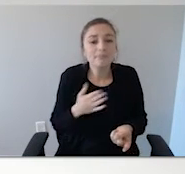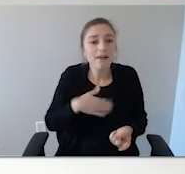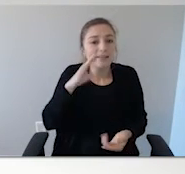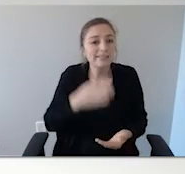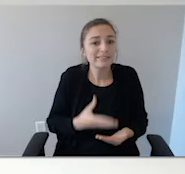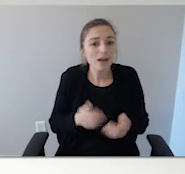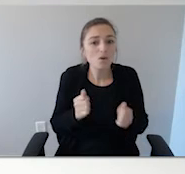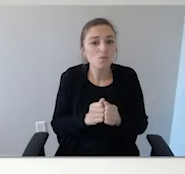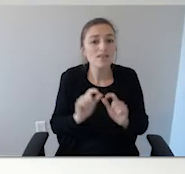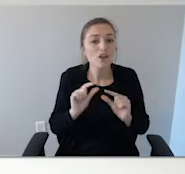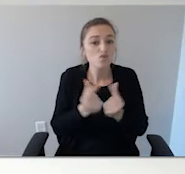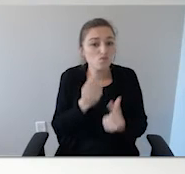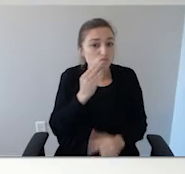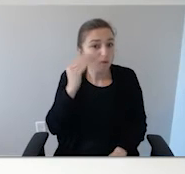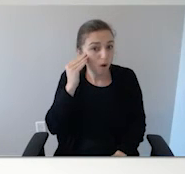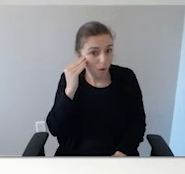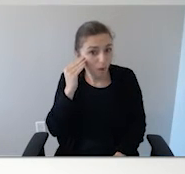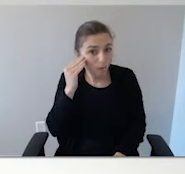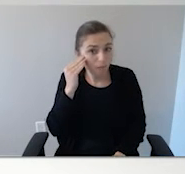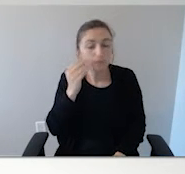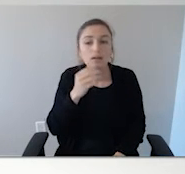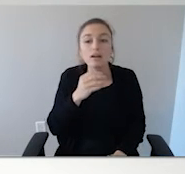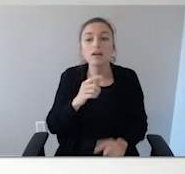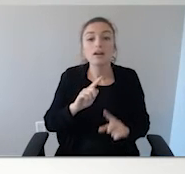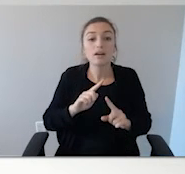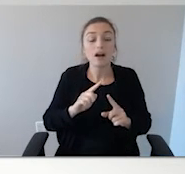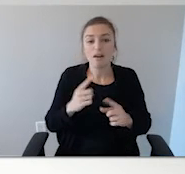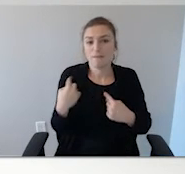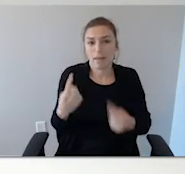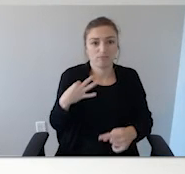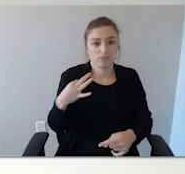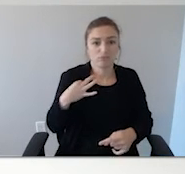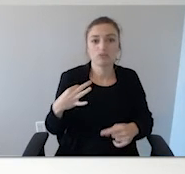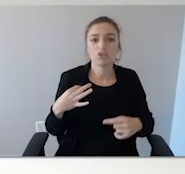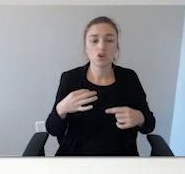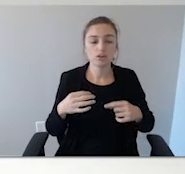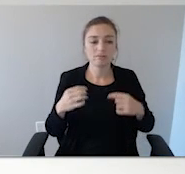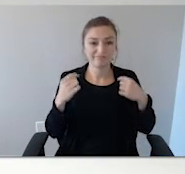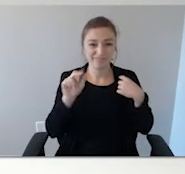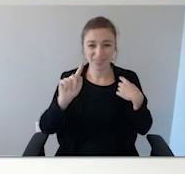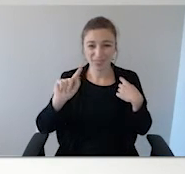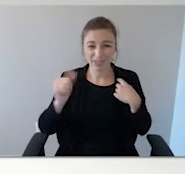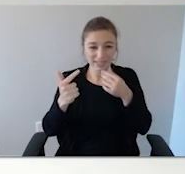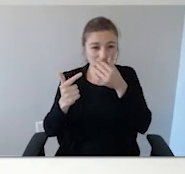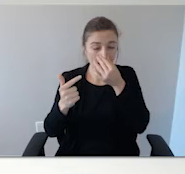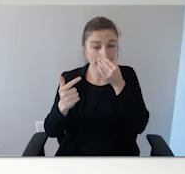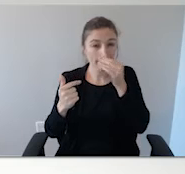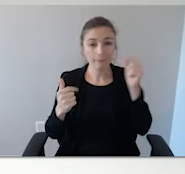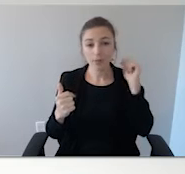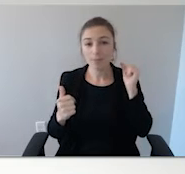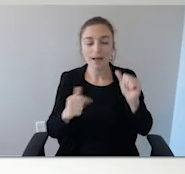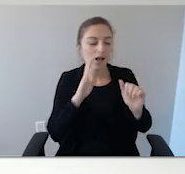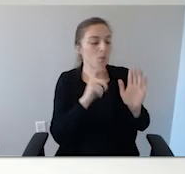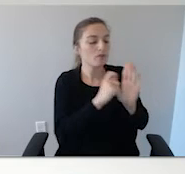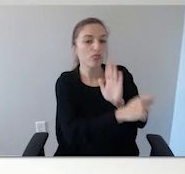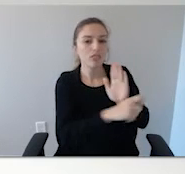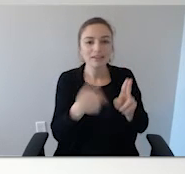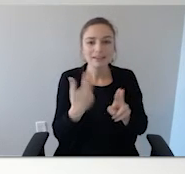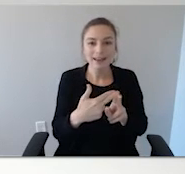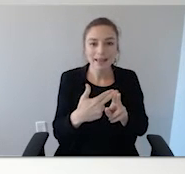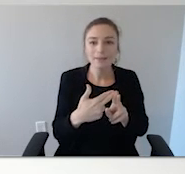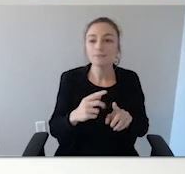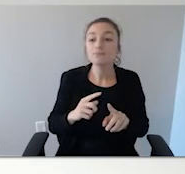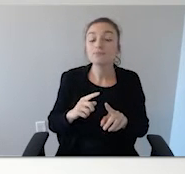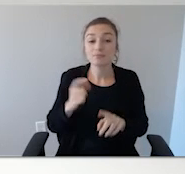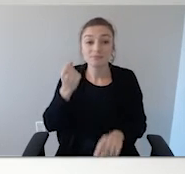But now we're getting tags that we're adding to his clothing, and you know the kids all have sensory issues. Haynes was the first